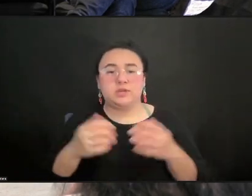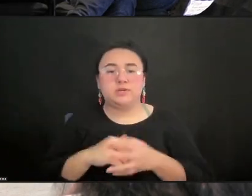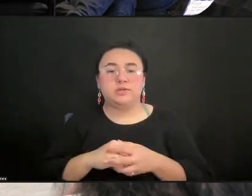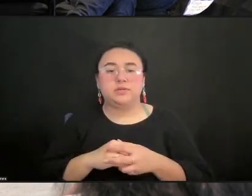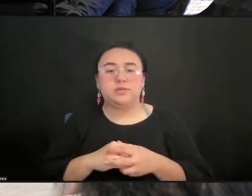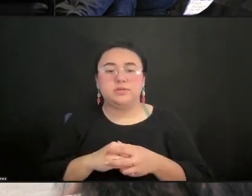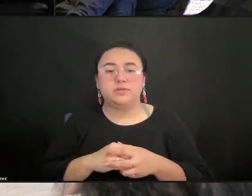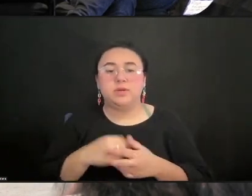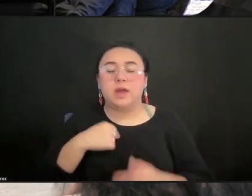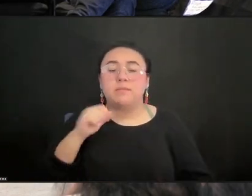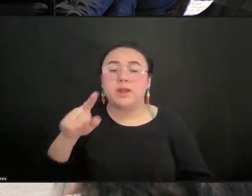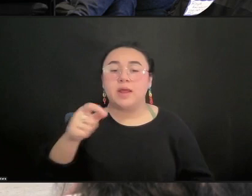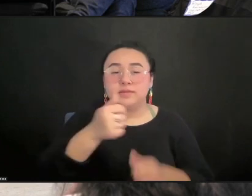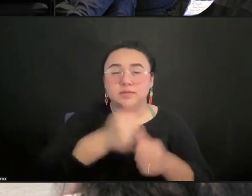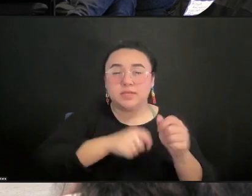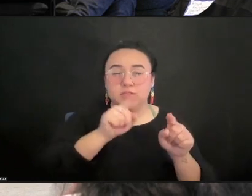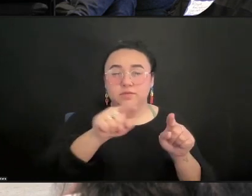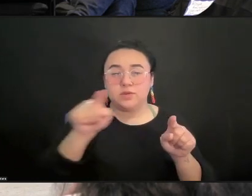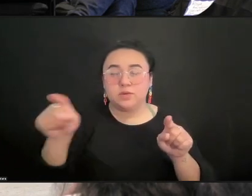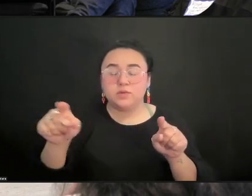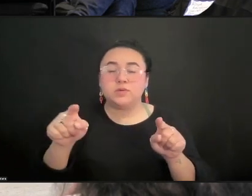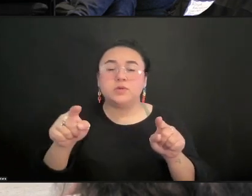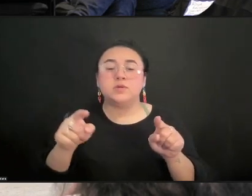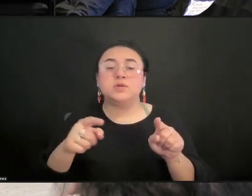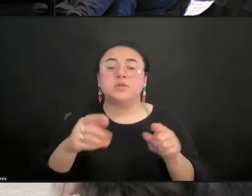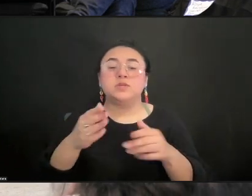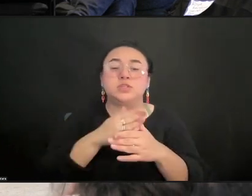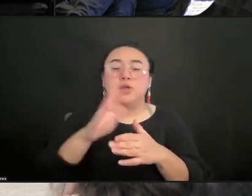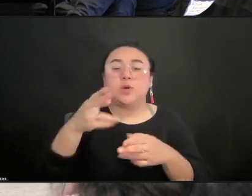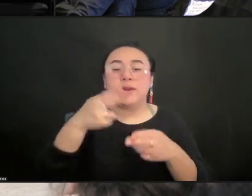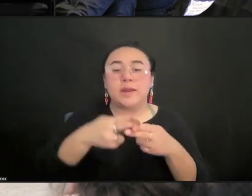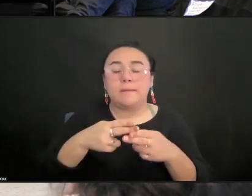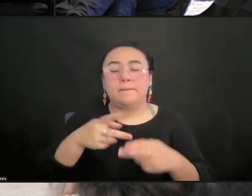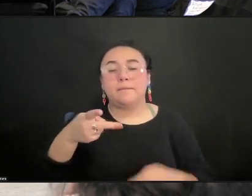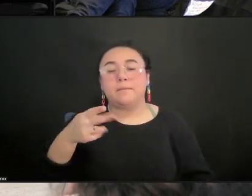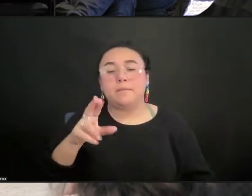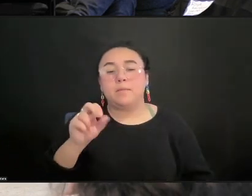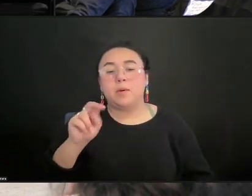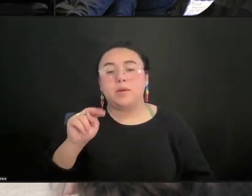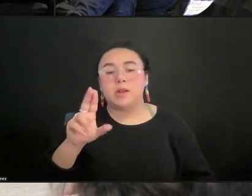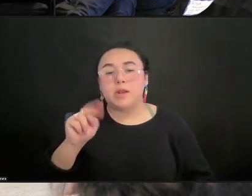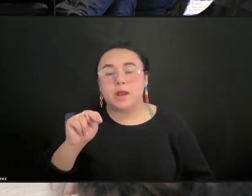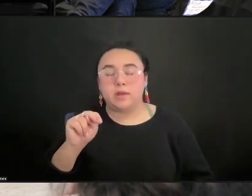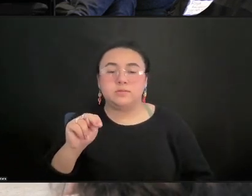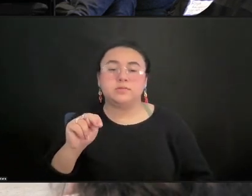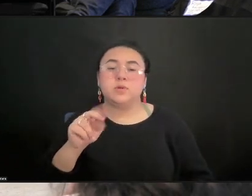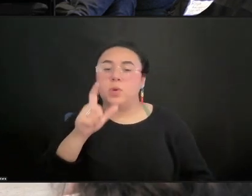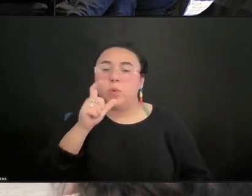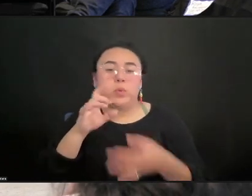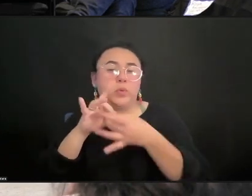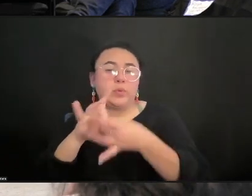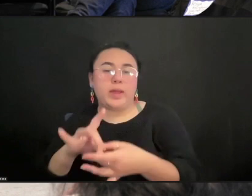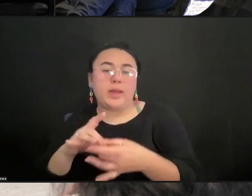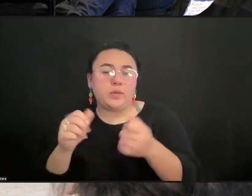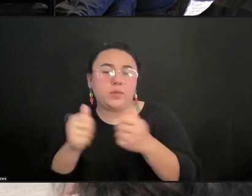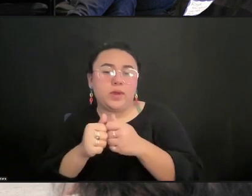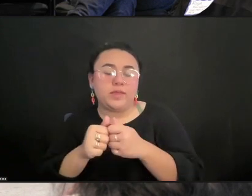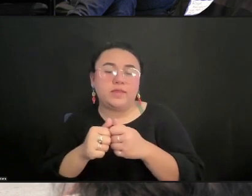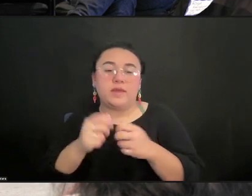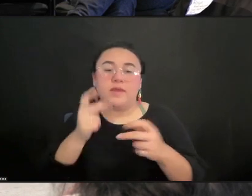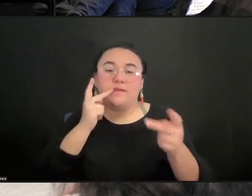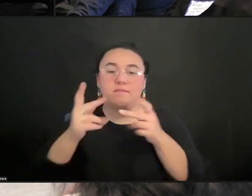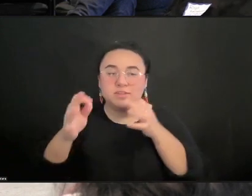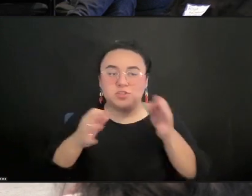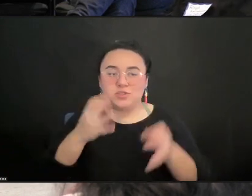ask each of you to share your name, your pronouns, affiliation, and offer a brief visual description, all in 30 seconds or less,